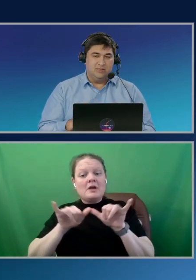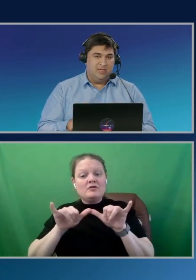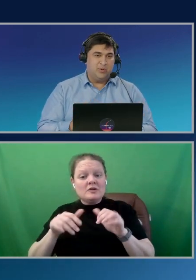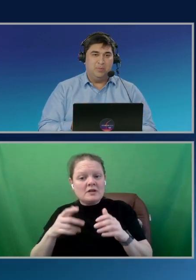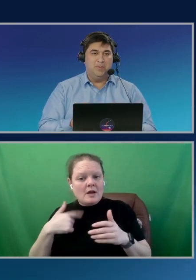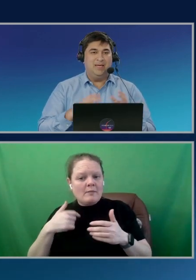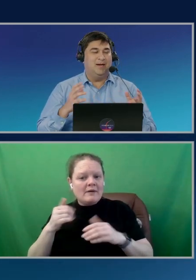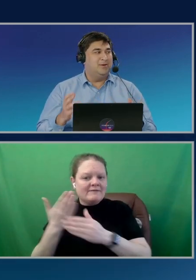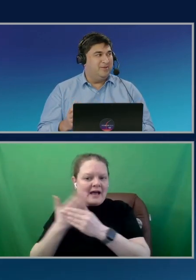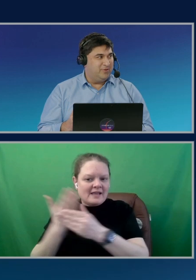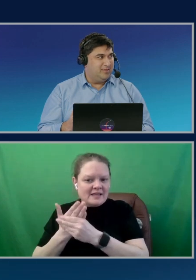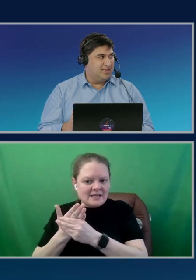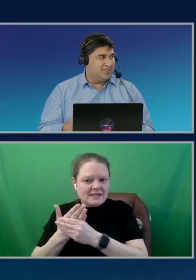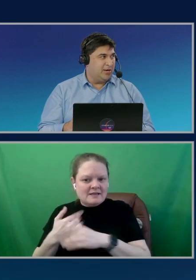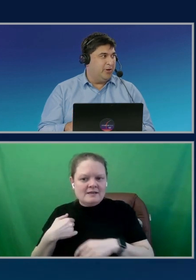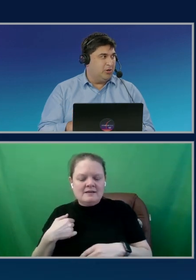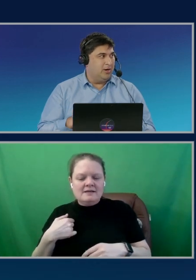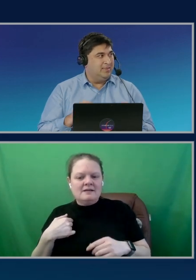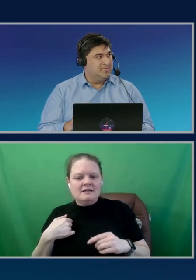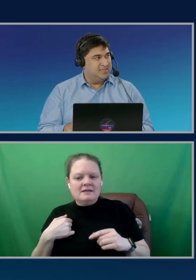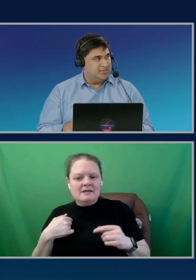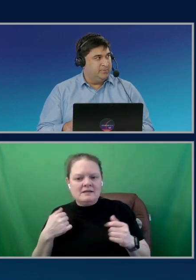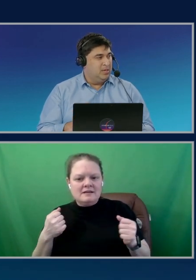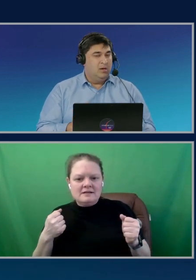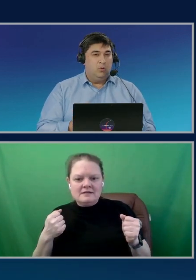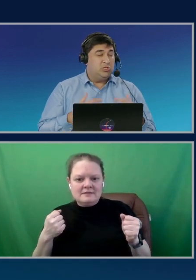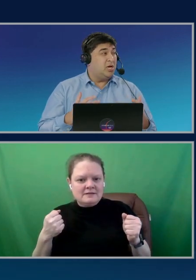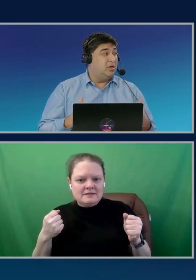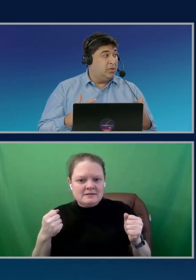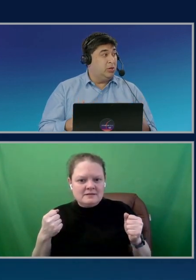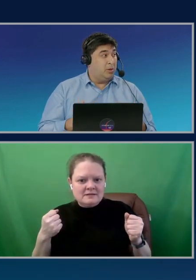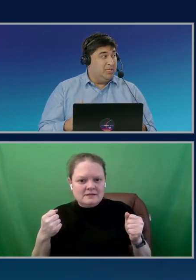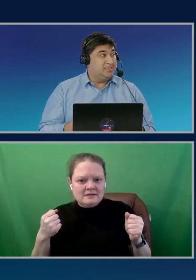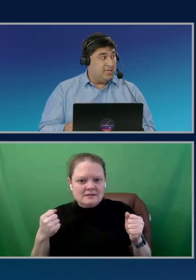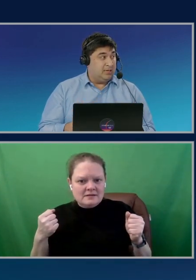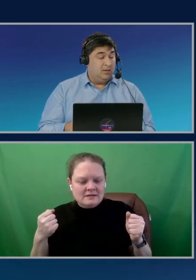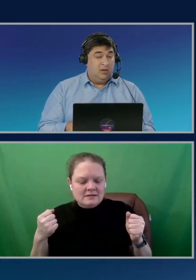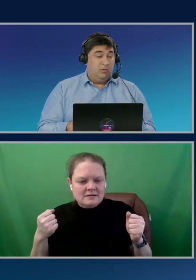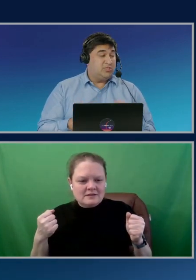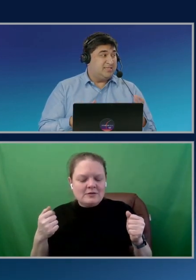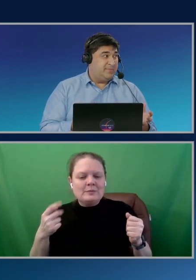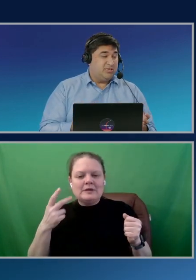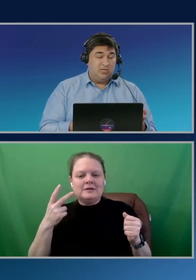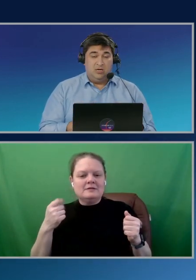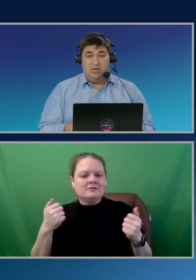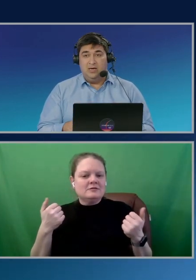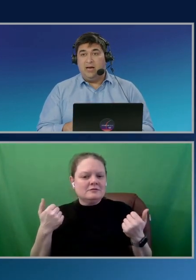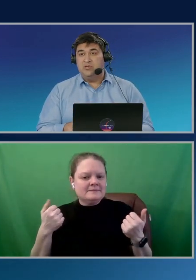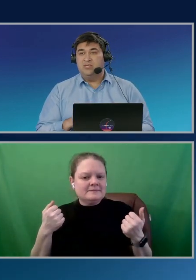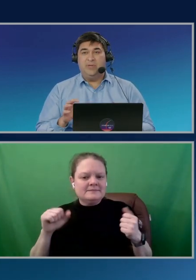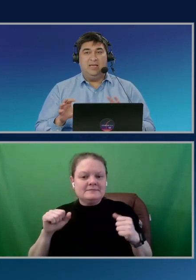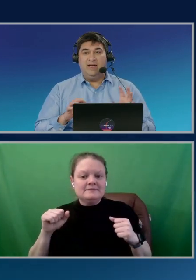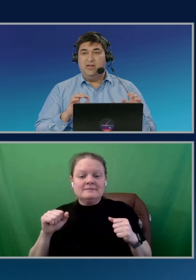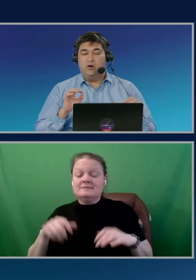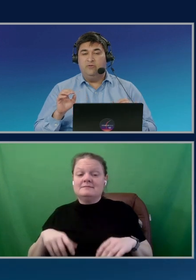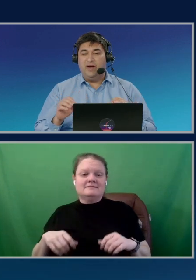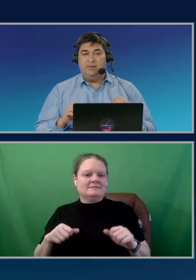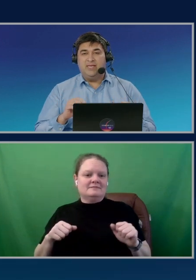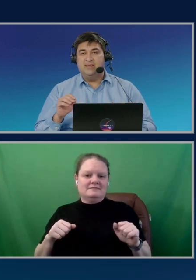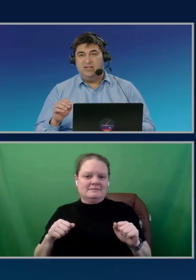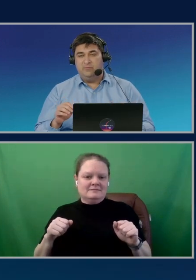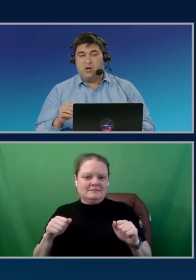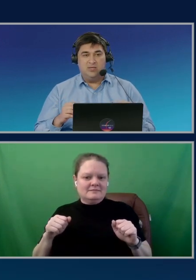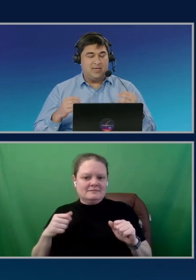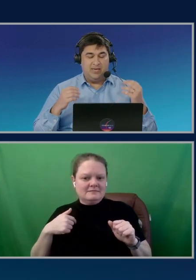isolation. There are probably a hundred different things that are going wrong in the system, which are in an anomalous state, which as I mentioned earlier, I was typically having to go